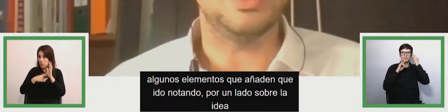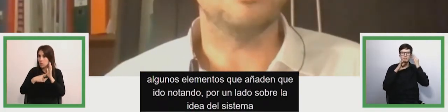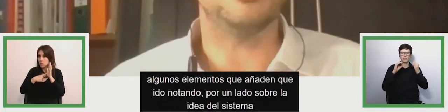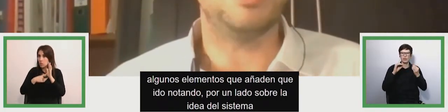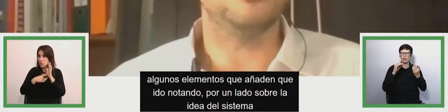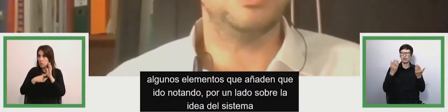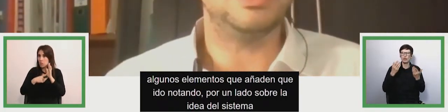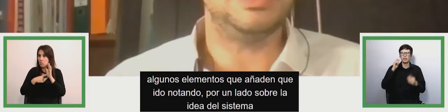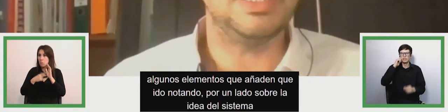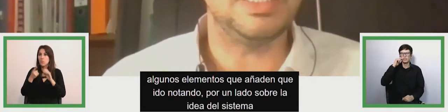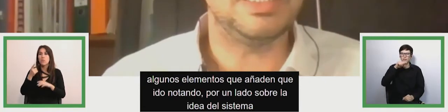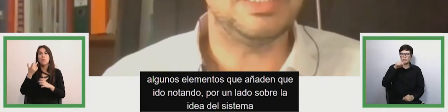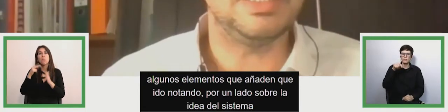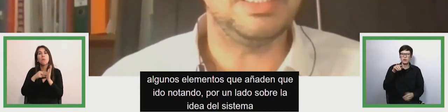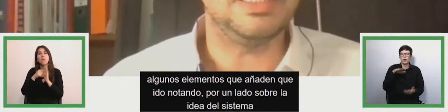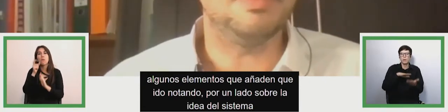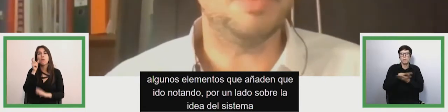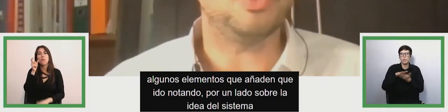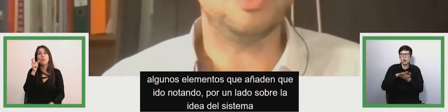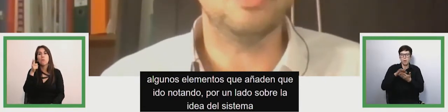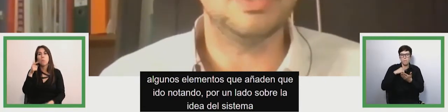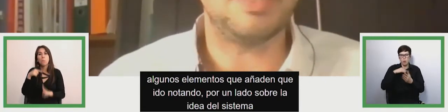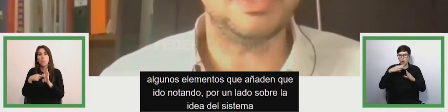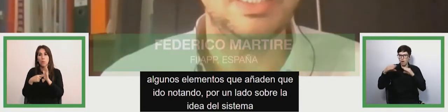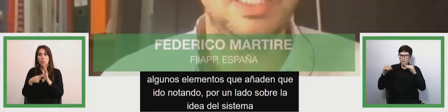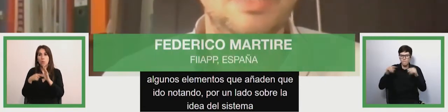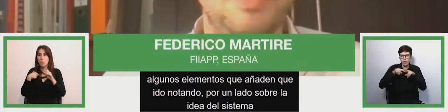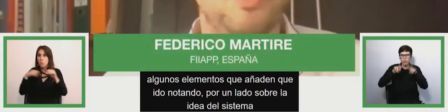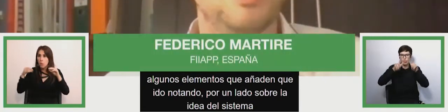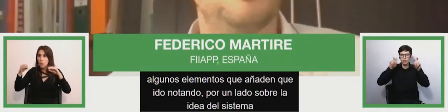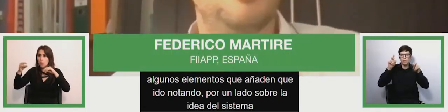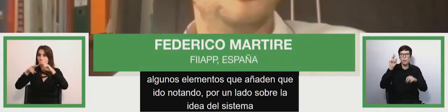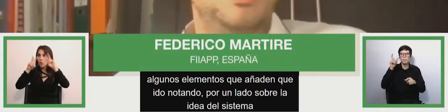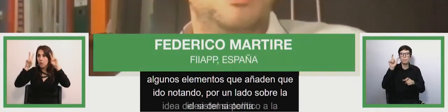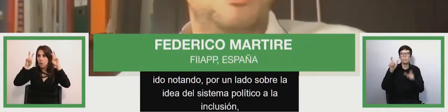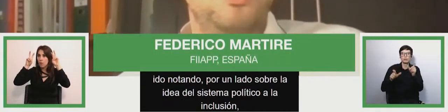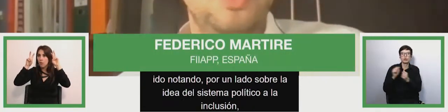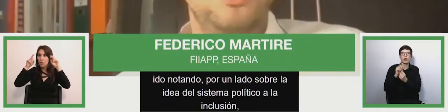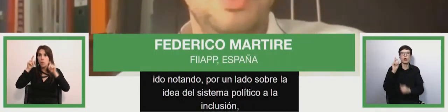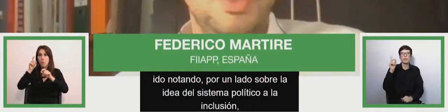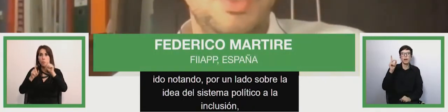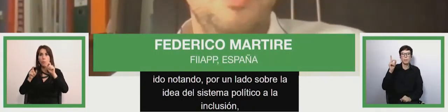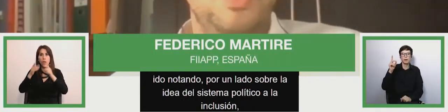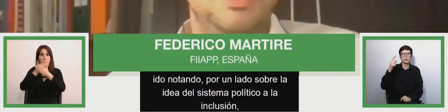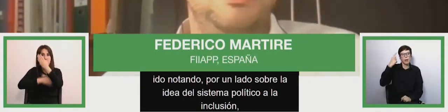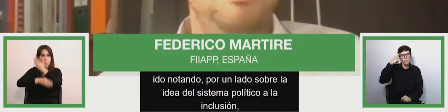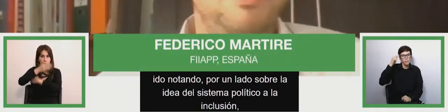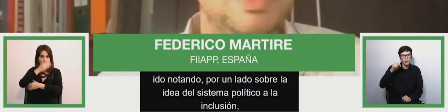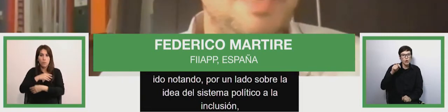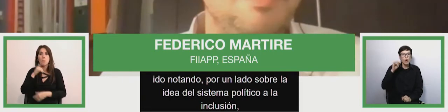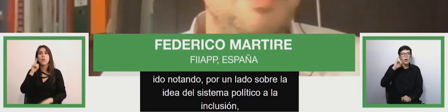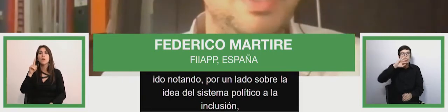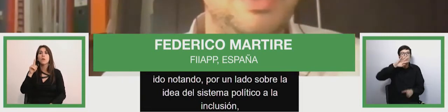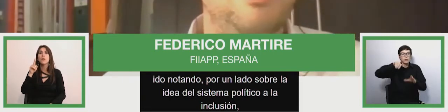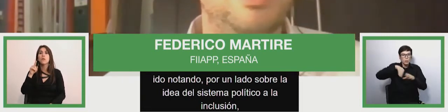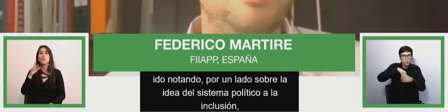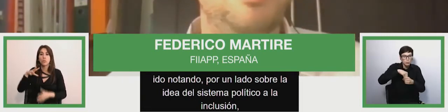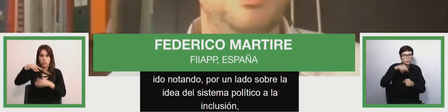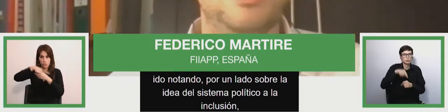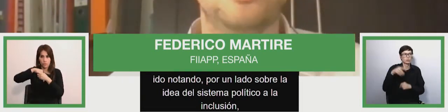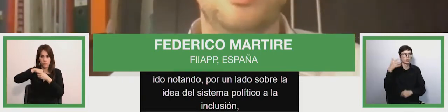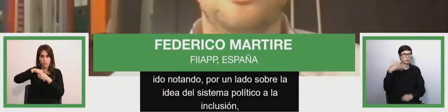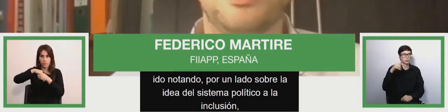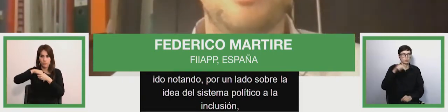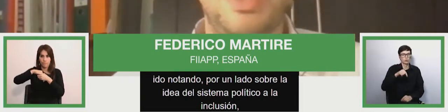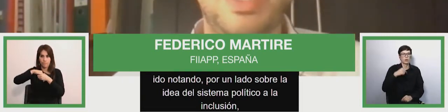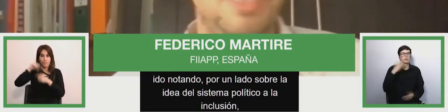of we're talking about people with this capacity when we talk about inclusion it's also we